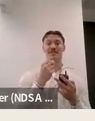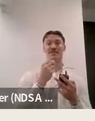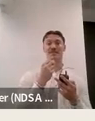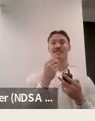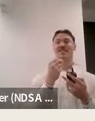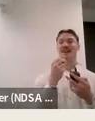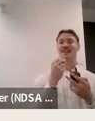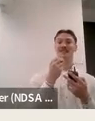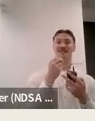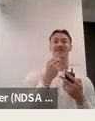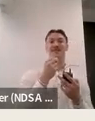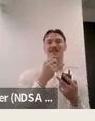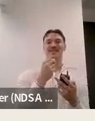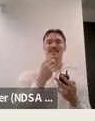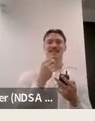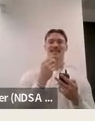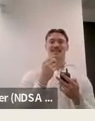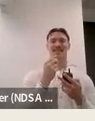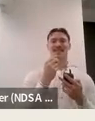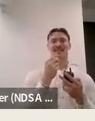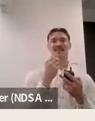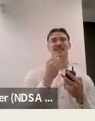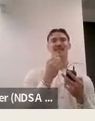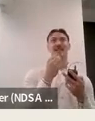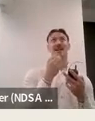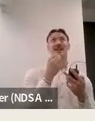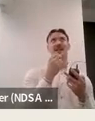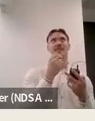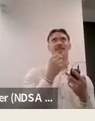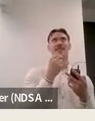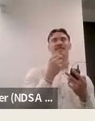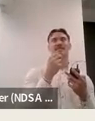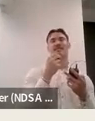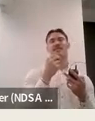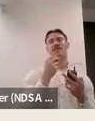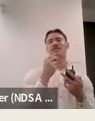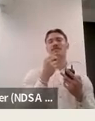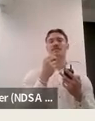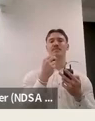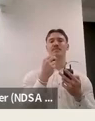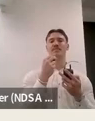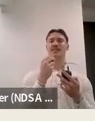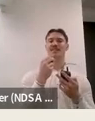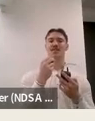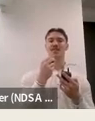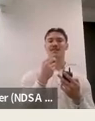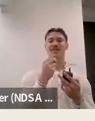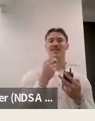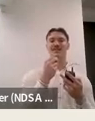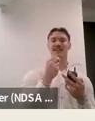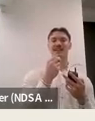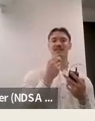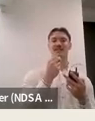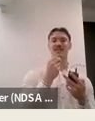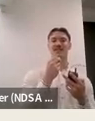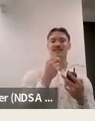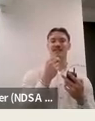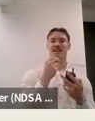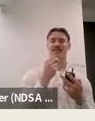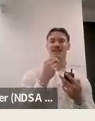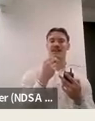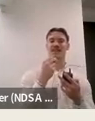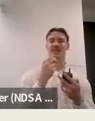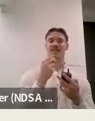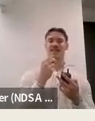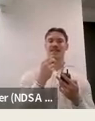So students and quality student voice. So this can look like, this can happen for a lot of different mediums. There's opportunities for engagement,